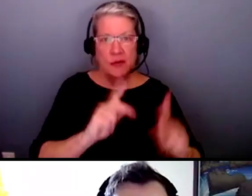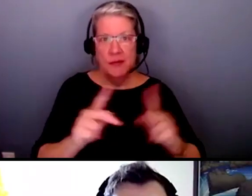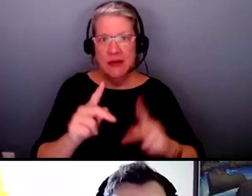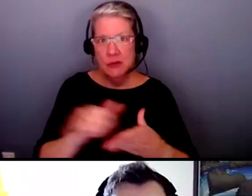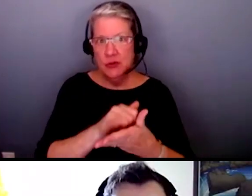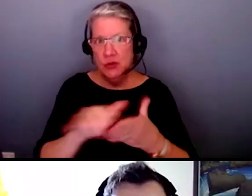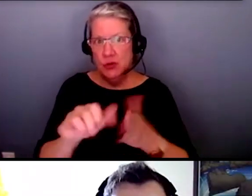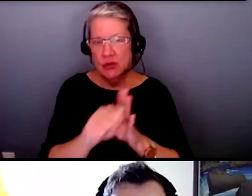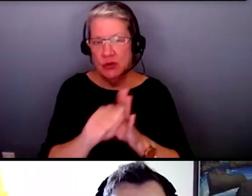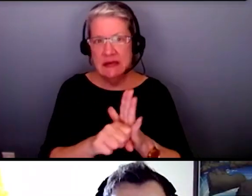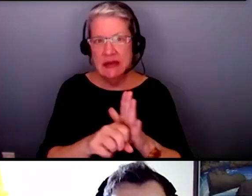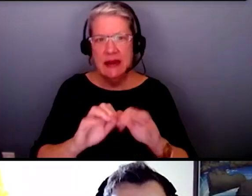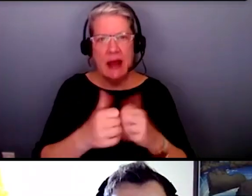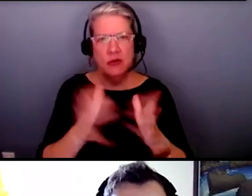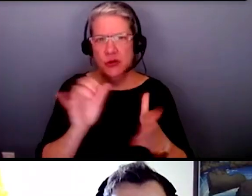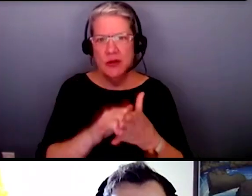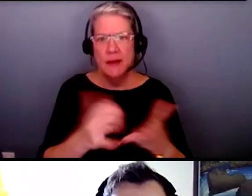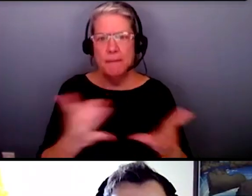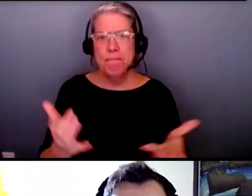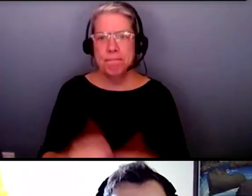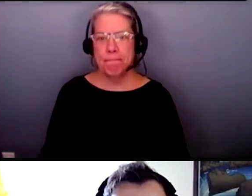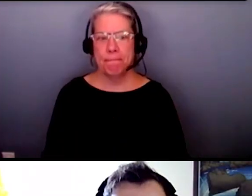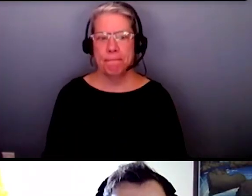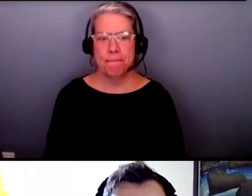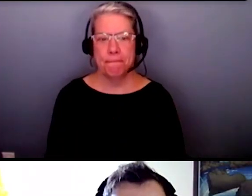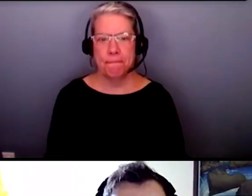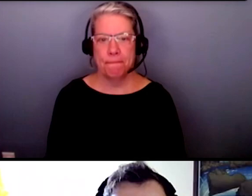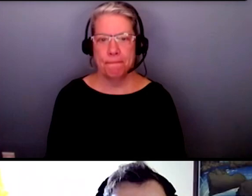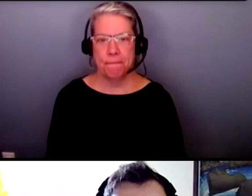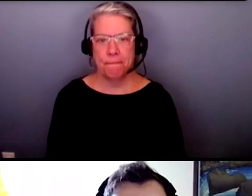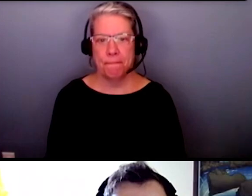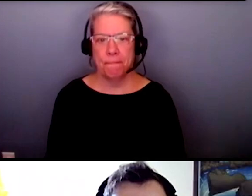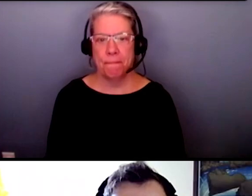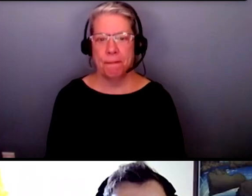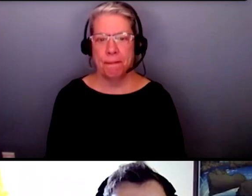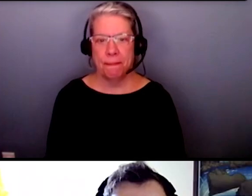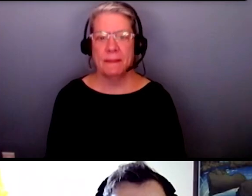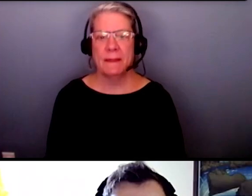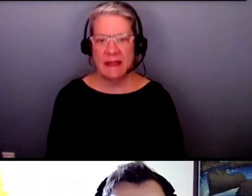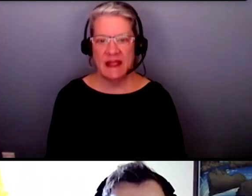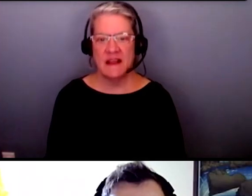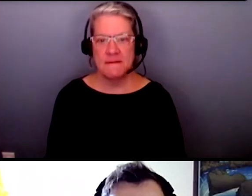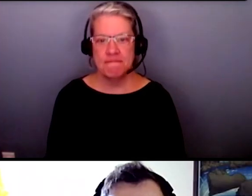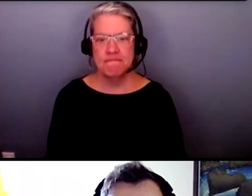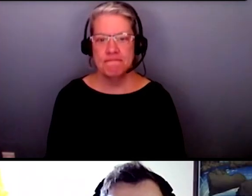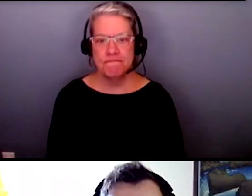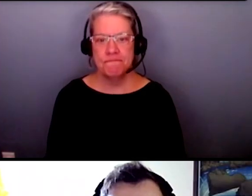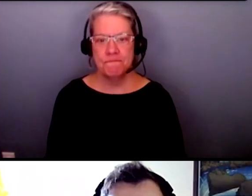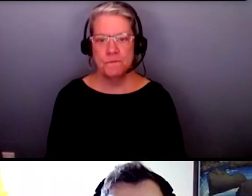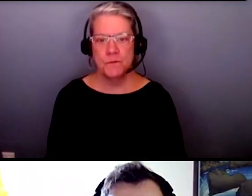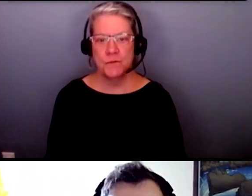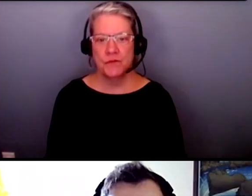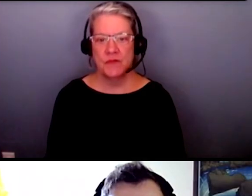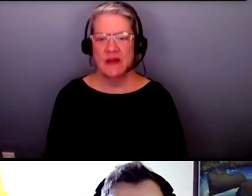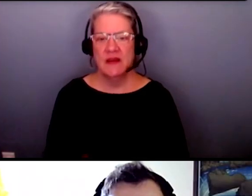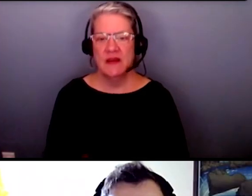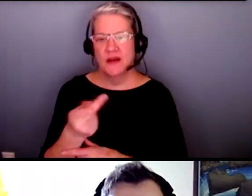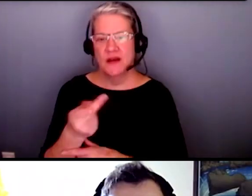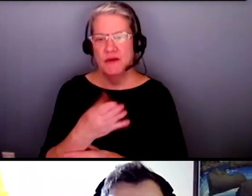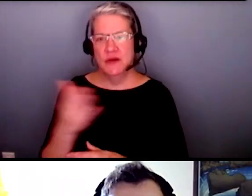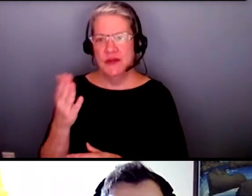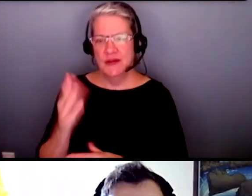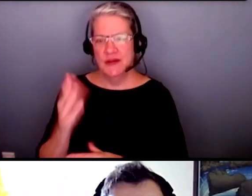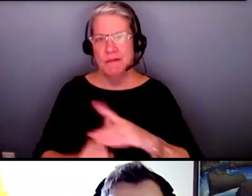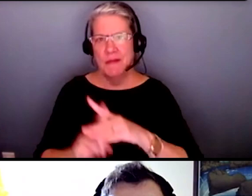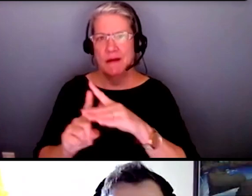state? So it's a number of things keep popping up revolving health